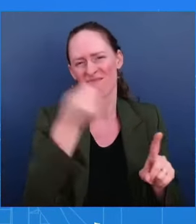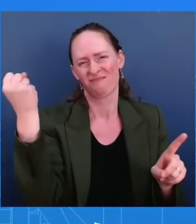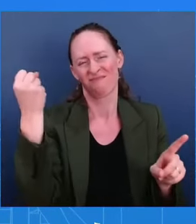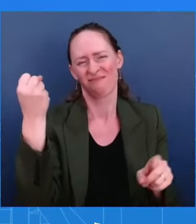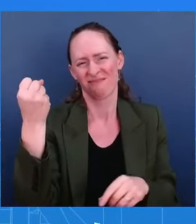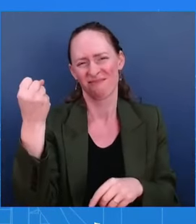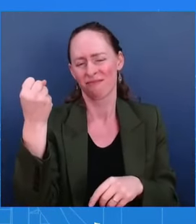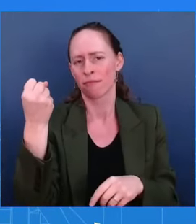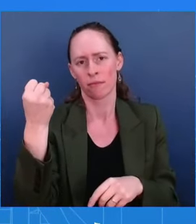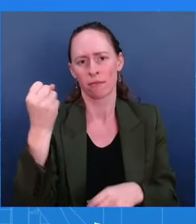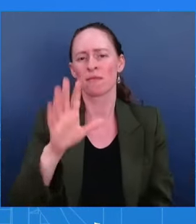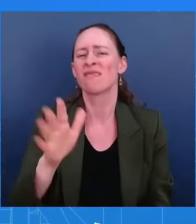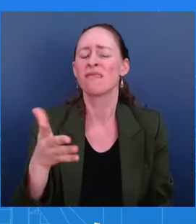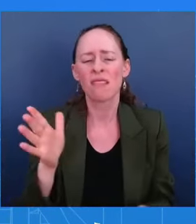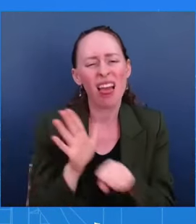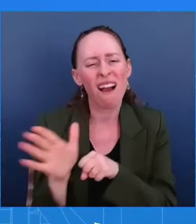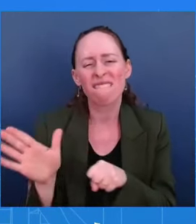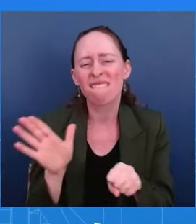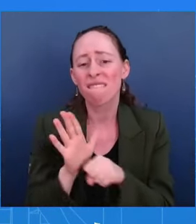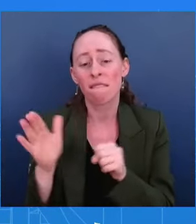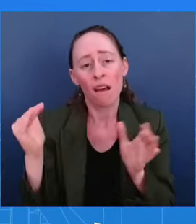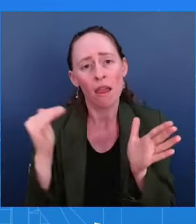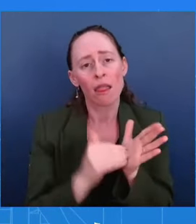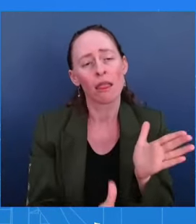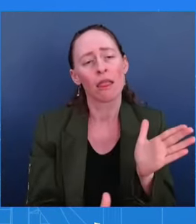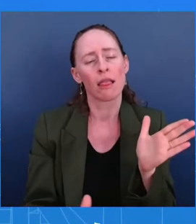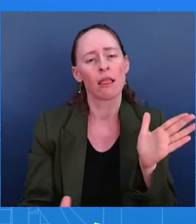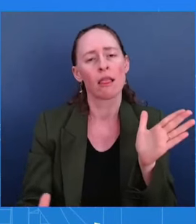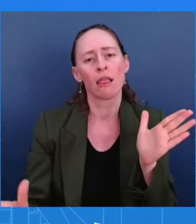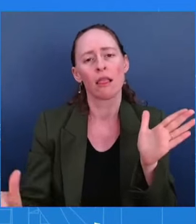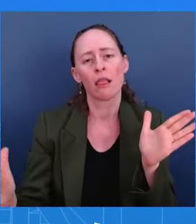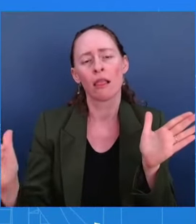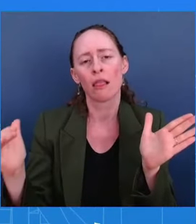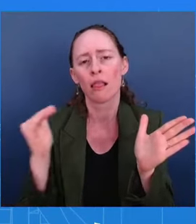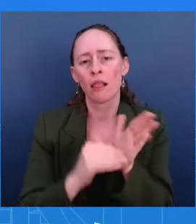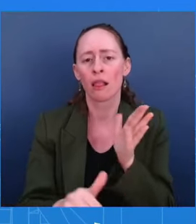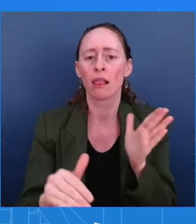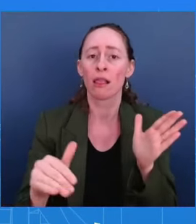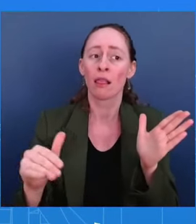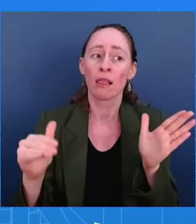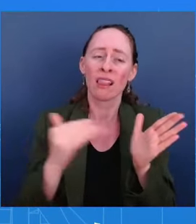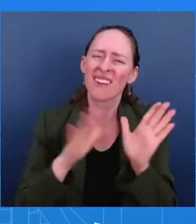allow this to happen in our communities. We cannot allow this to happen in our schools.